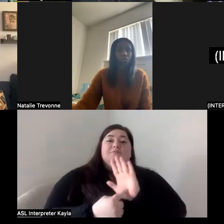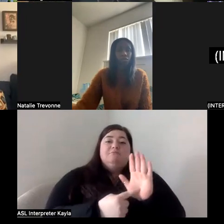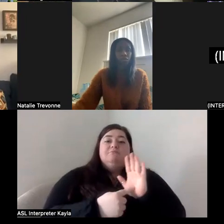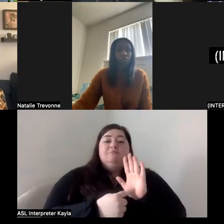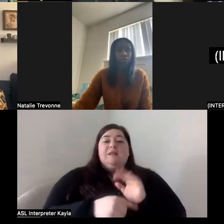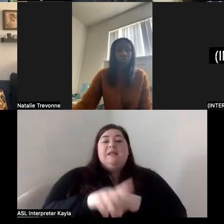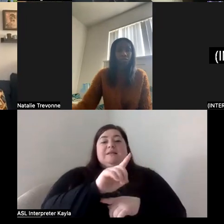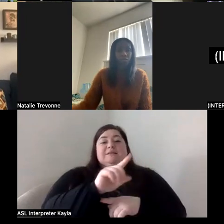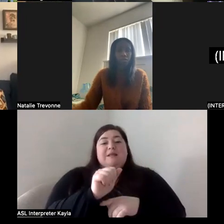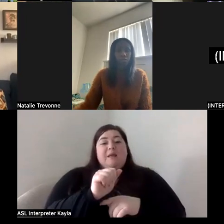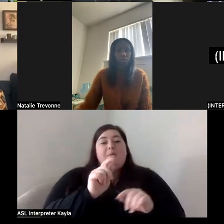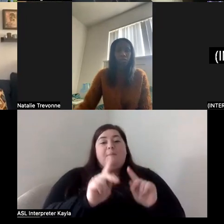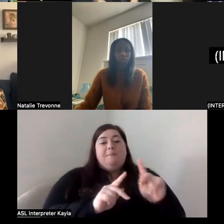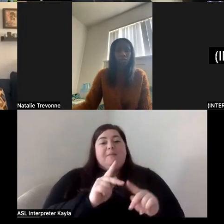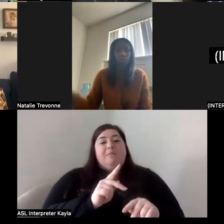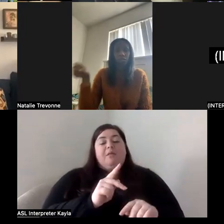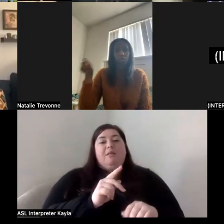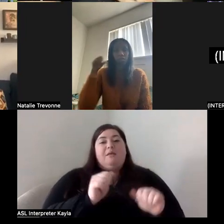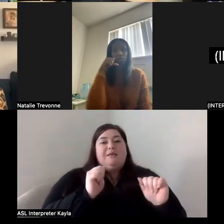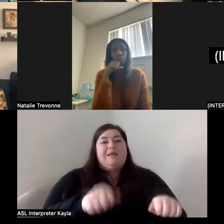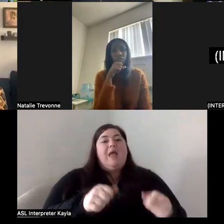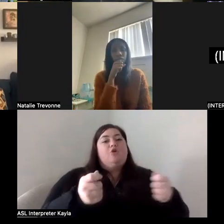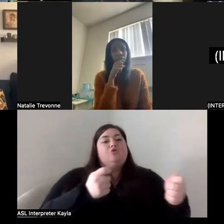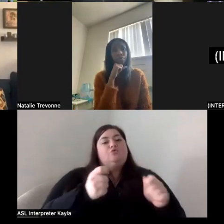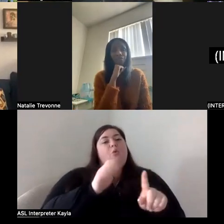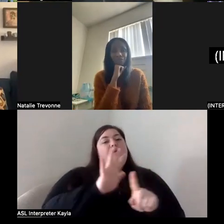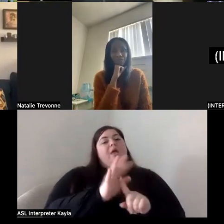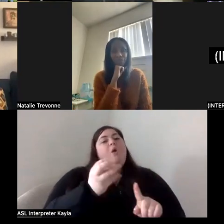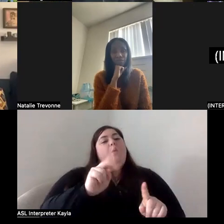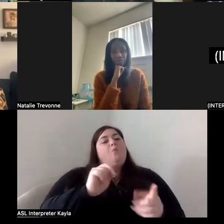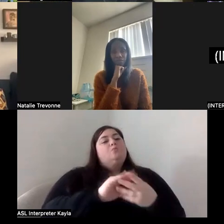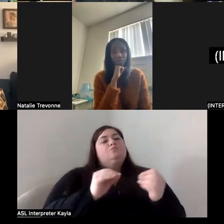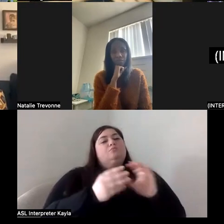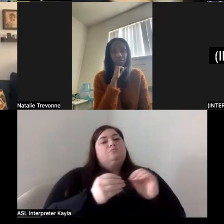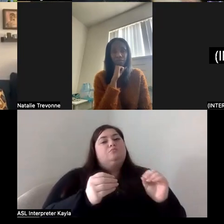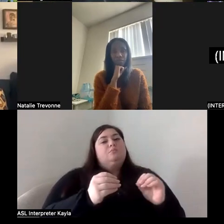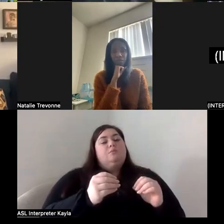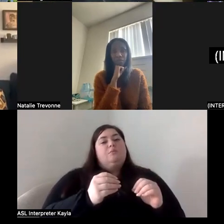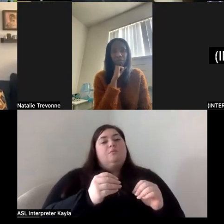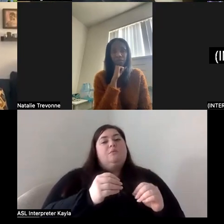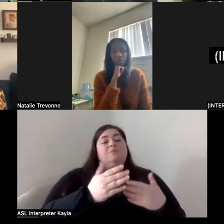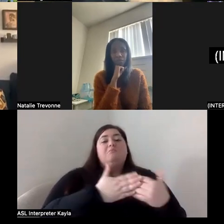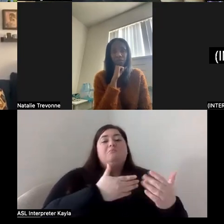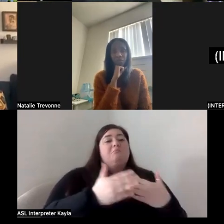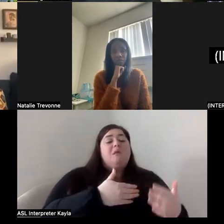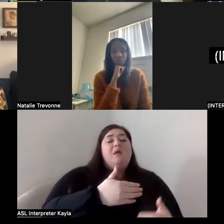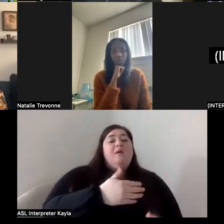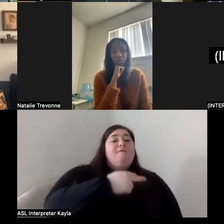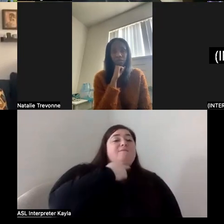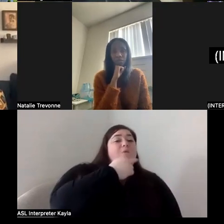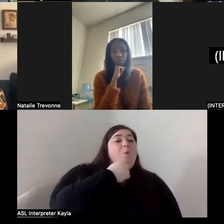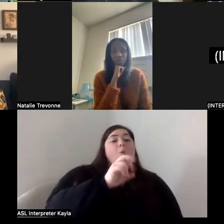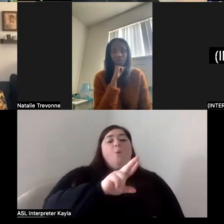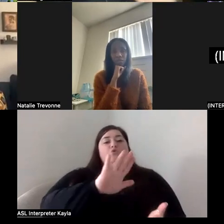people are able to control their own narratives, whether it's a vocal type of thing, whether it's your dance